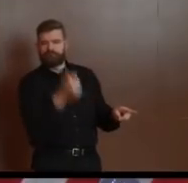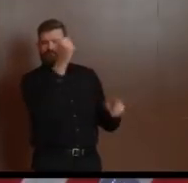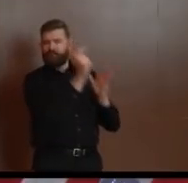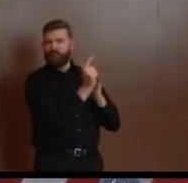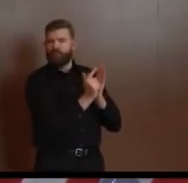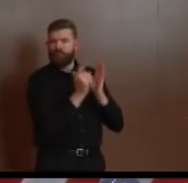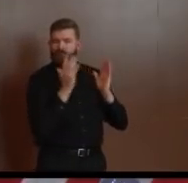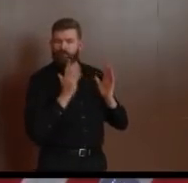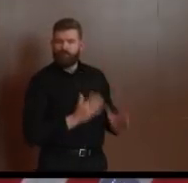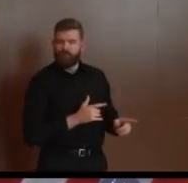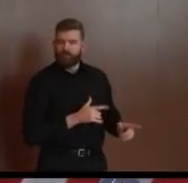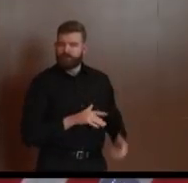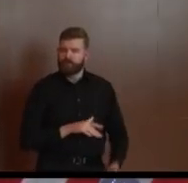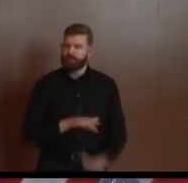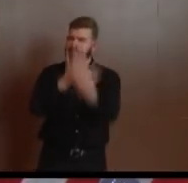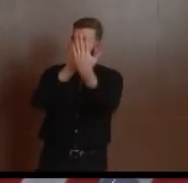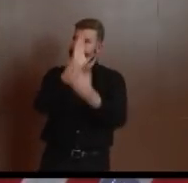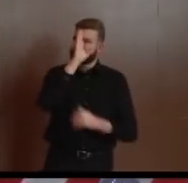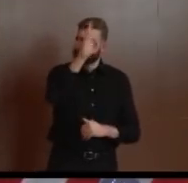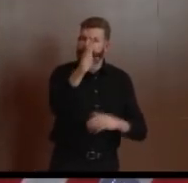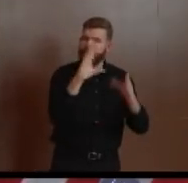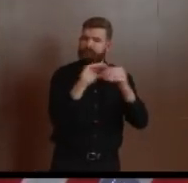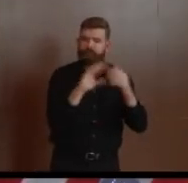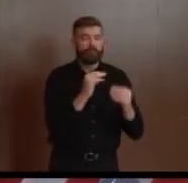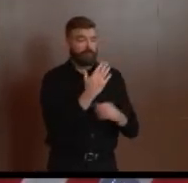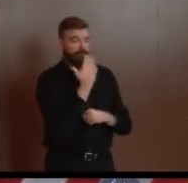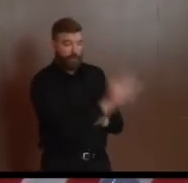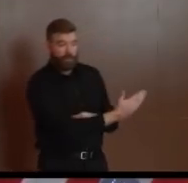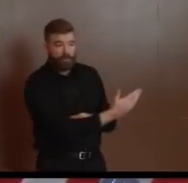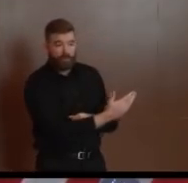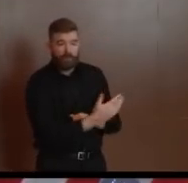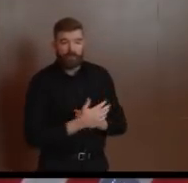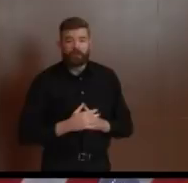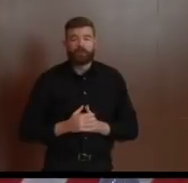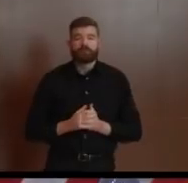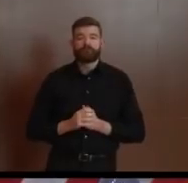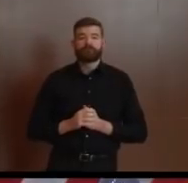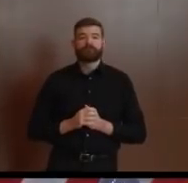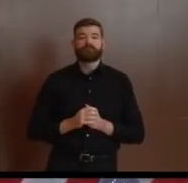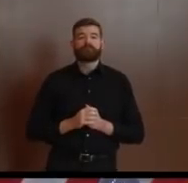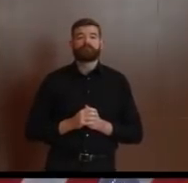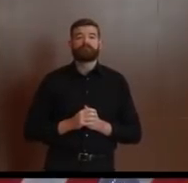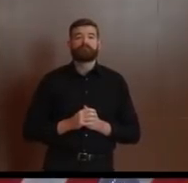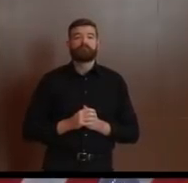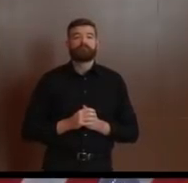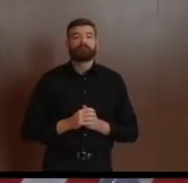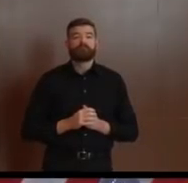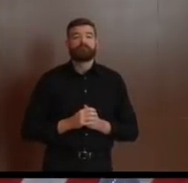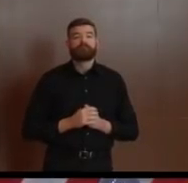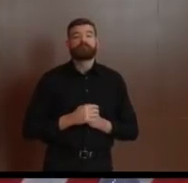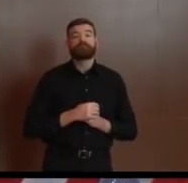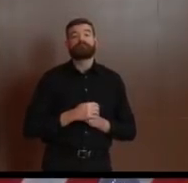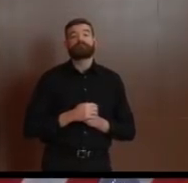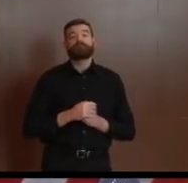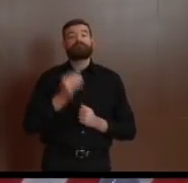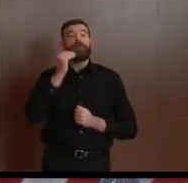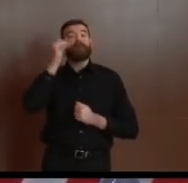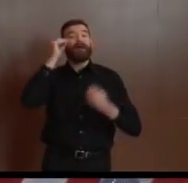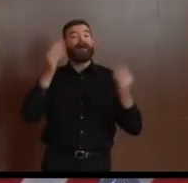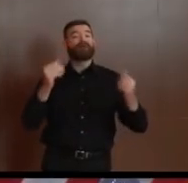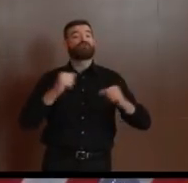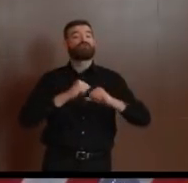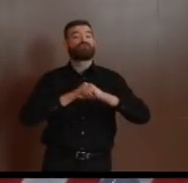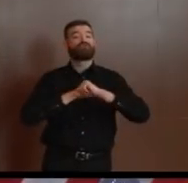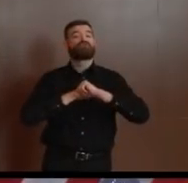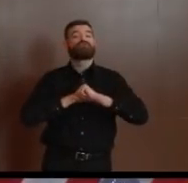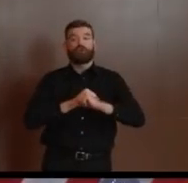The Office of Homeland Security and Preparedness has been busy. It usually is busy in both peacetime and at war.